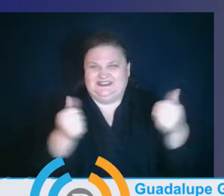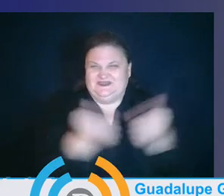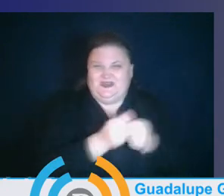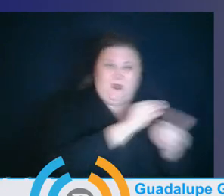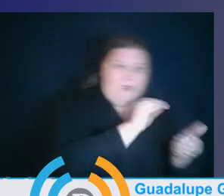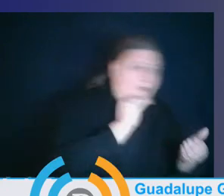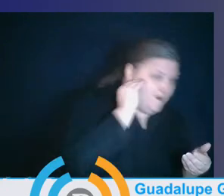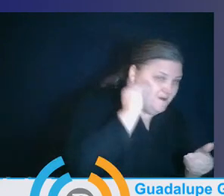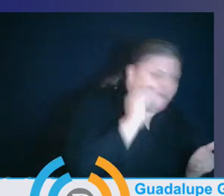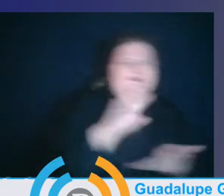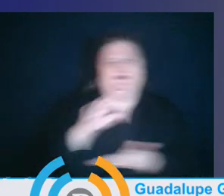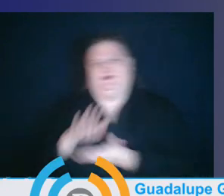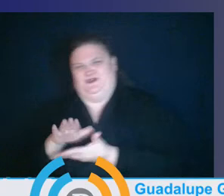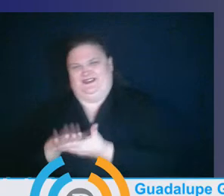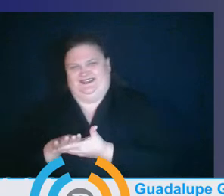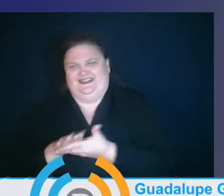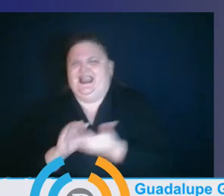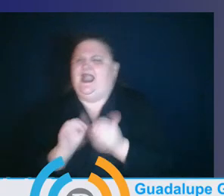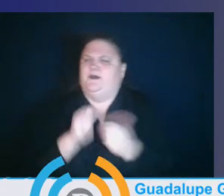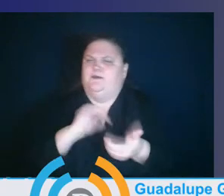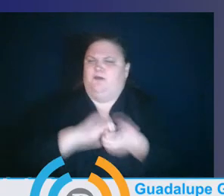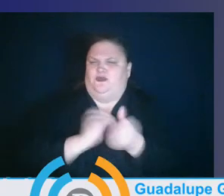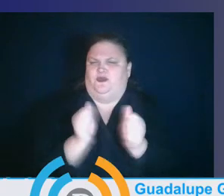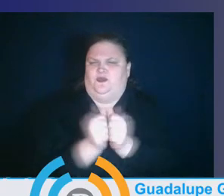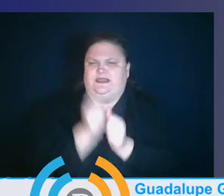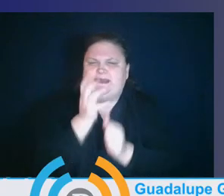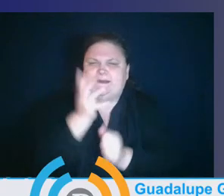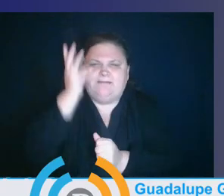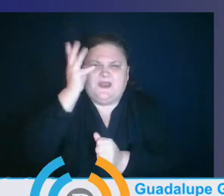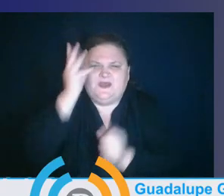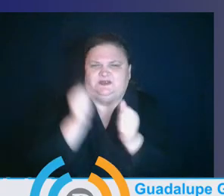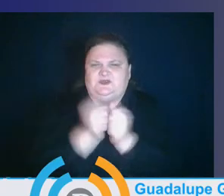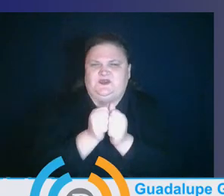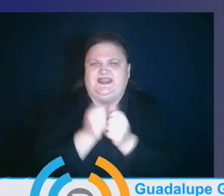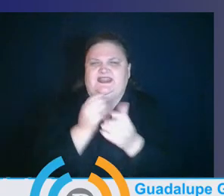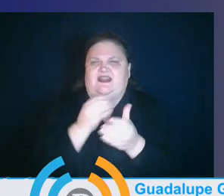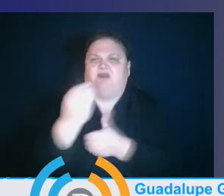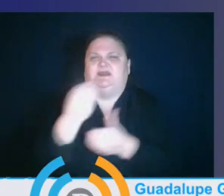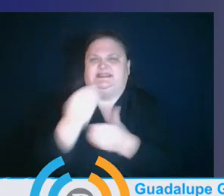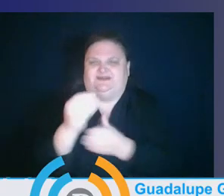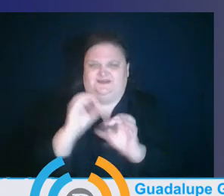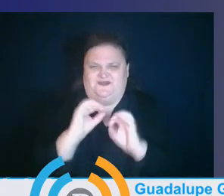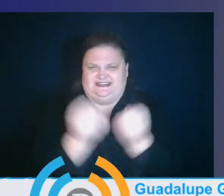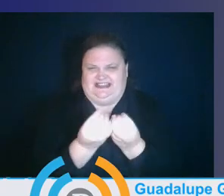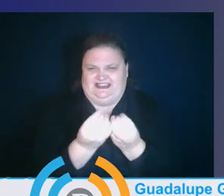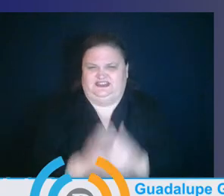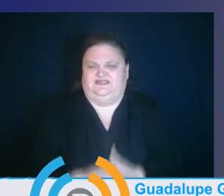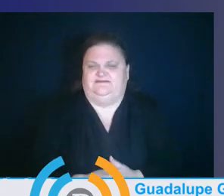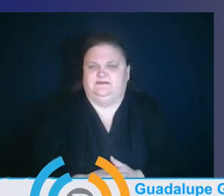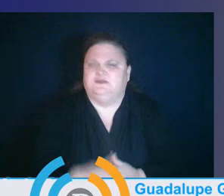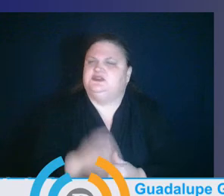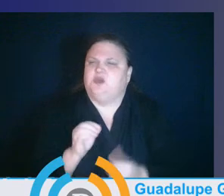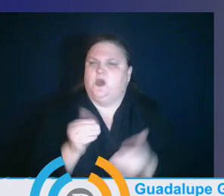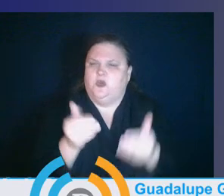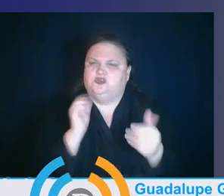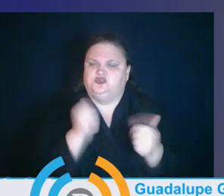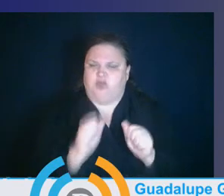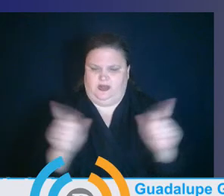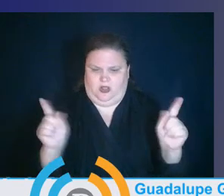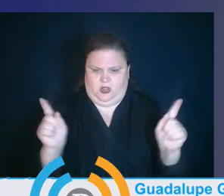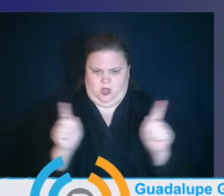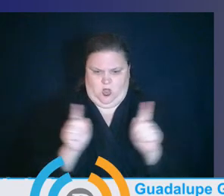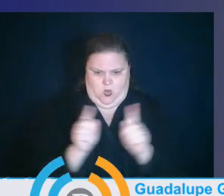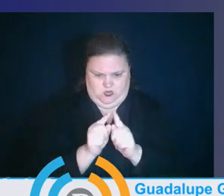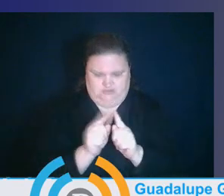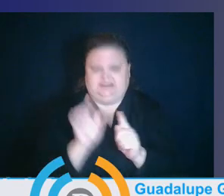parents or external organizations to make sure, like Guadalupe said, that the gaps aren't amplified as kids sort of come